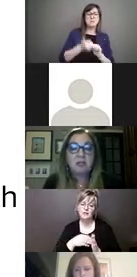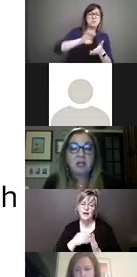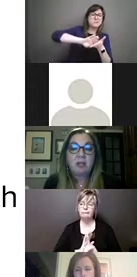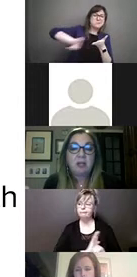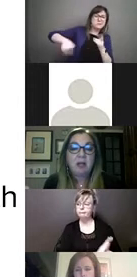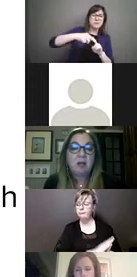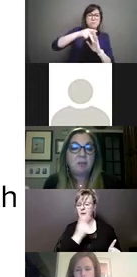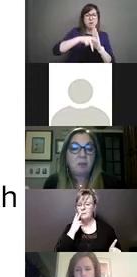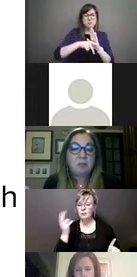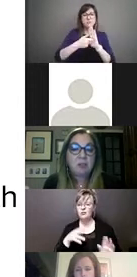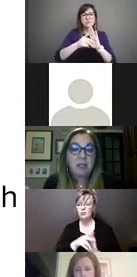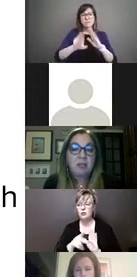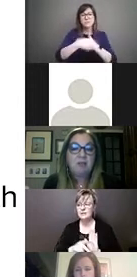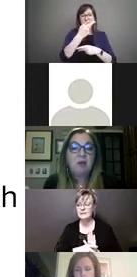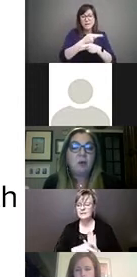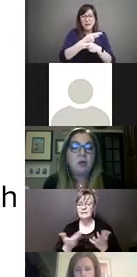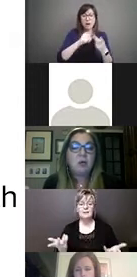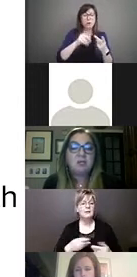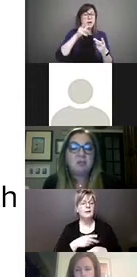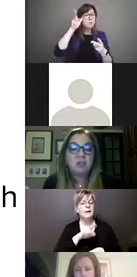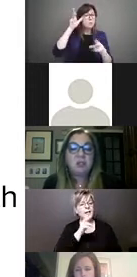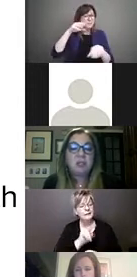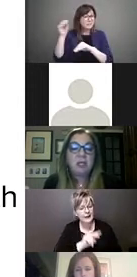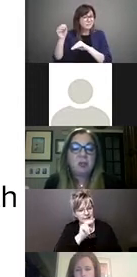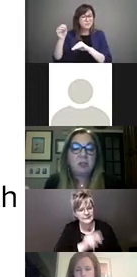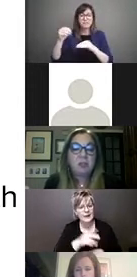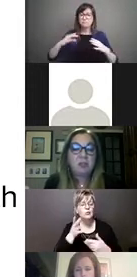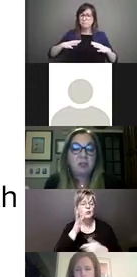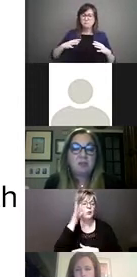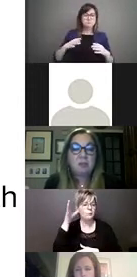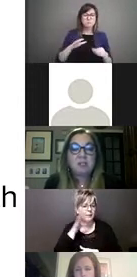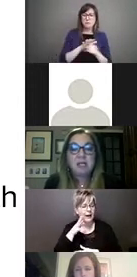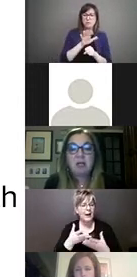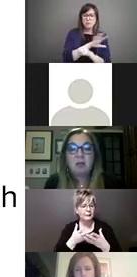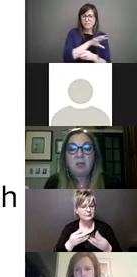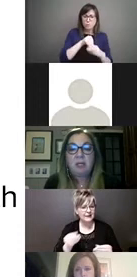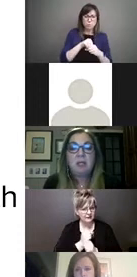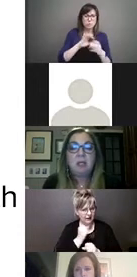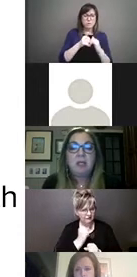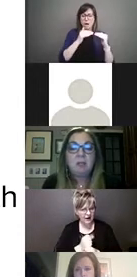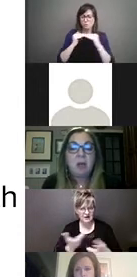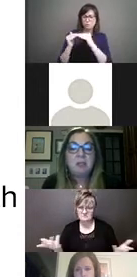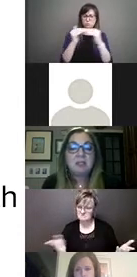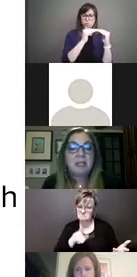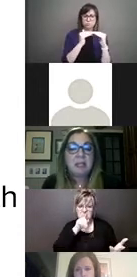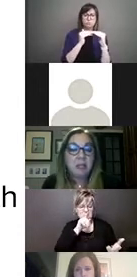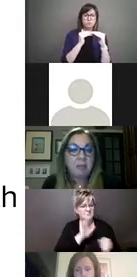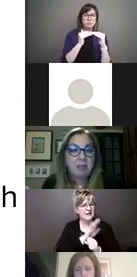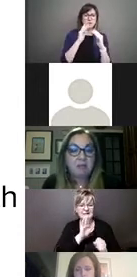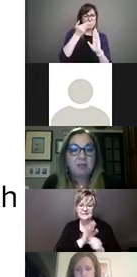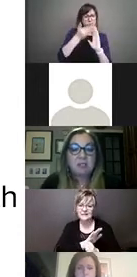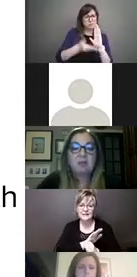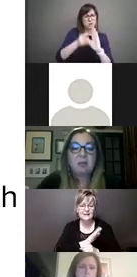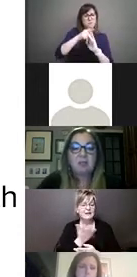like childcare and parental leave, or not sufficiently included to achieve substantive equity in policies like income